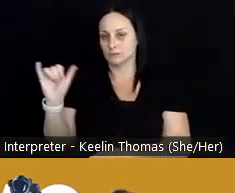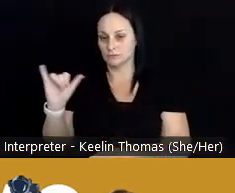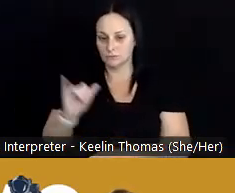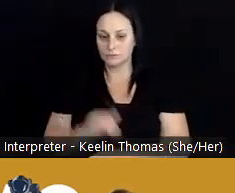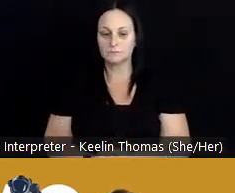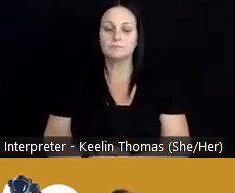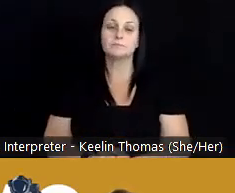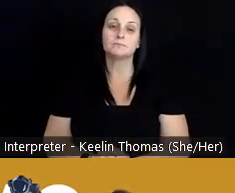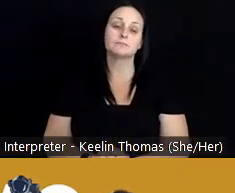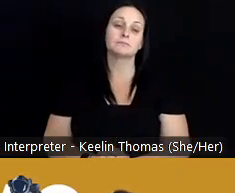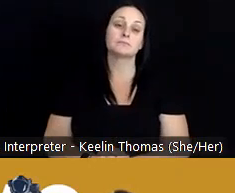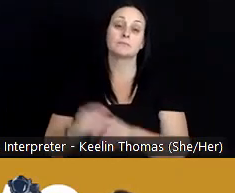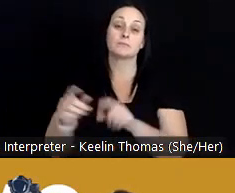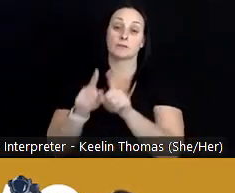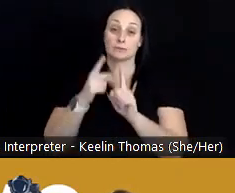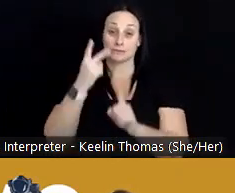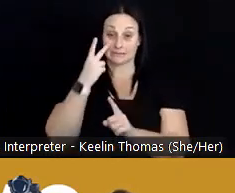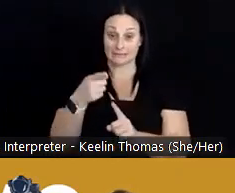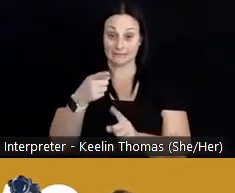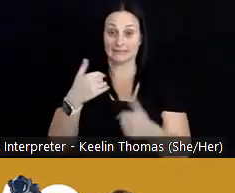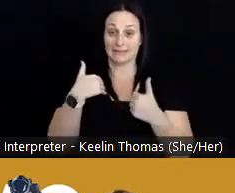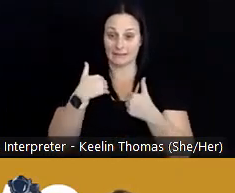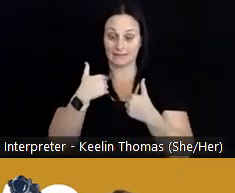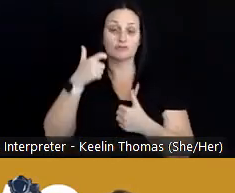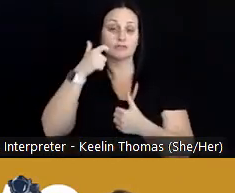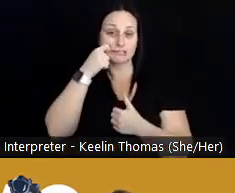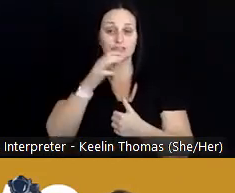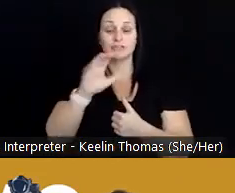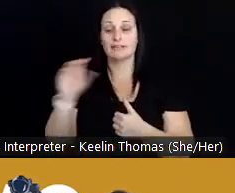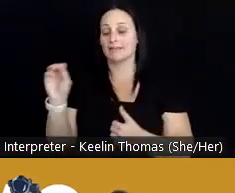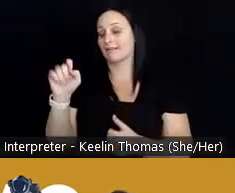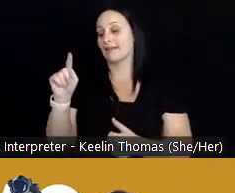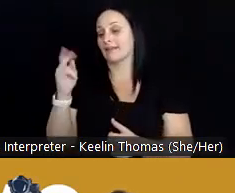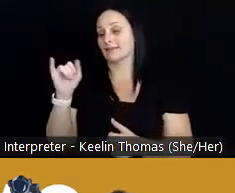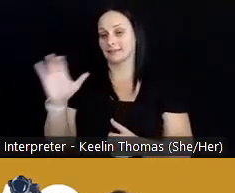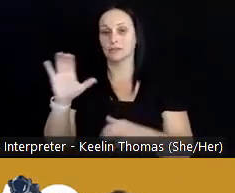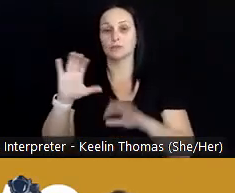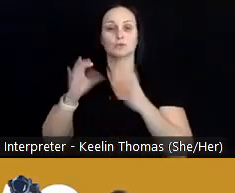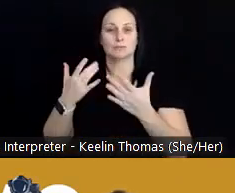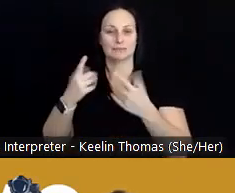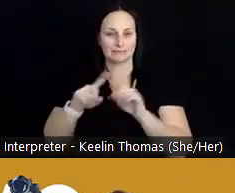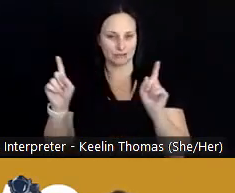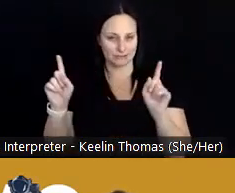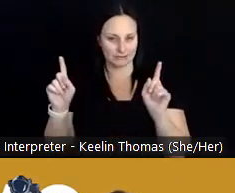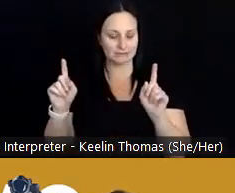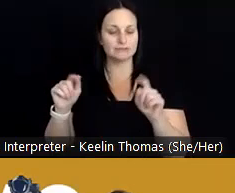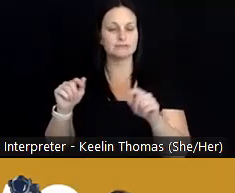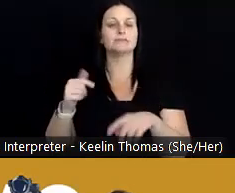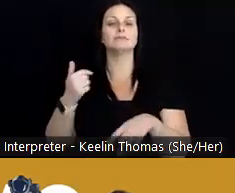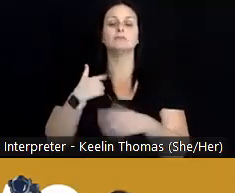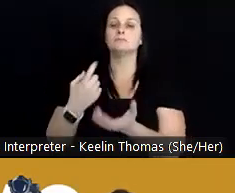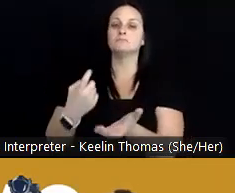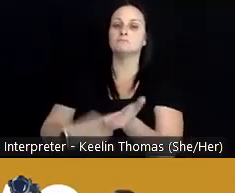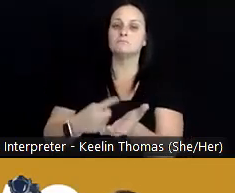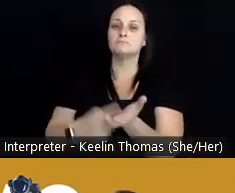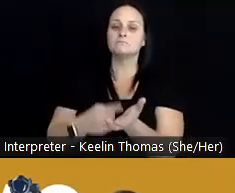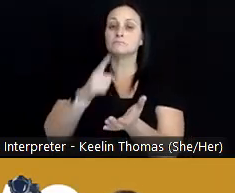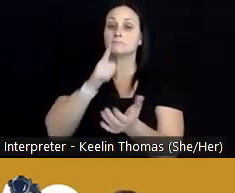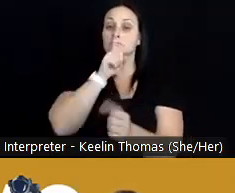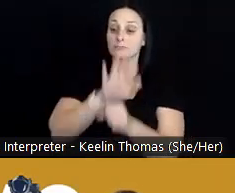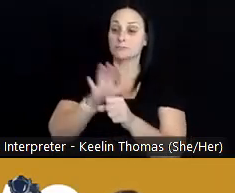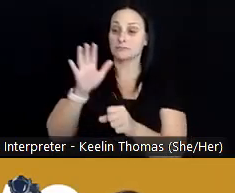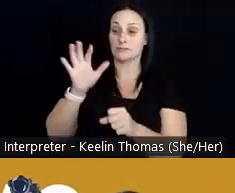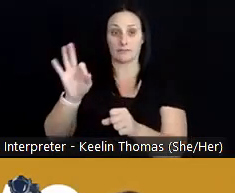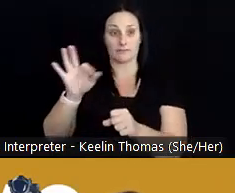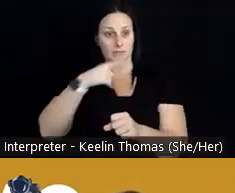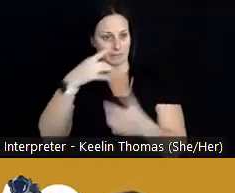also see that there are racial and ethnic group differences. And I would like to discuss the promise of public